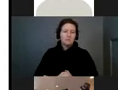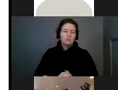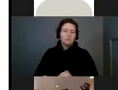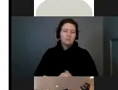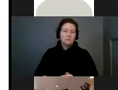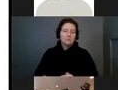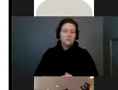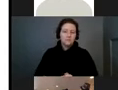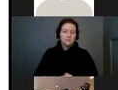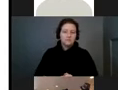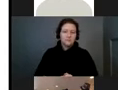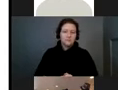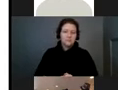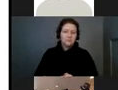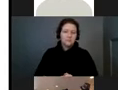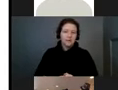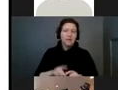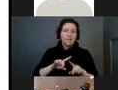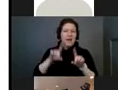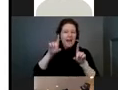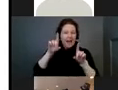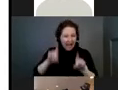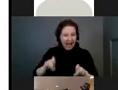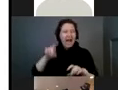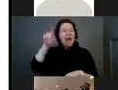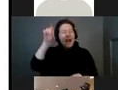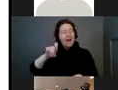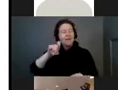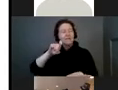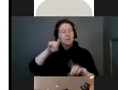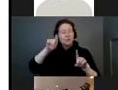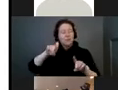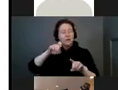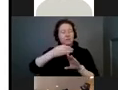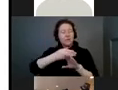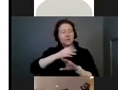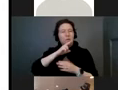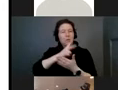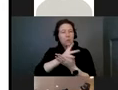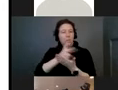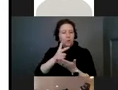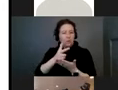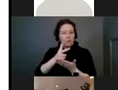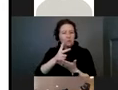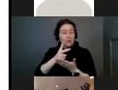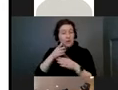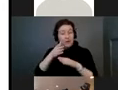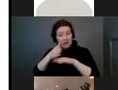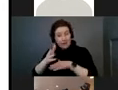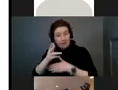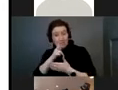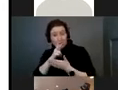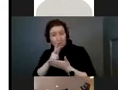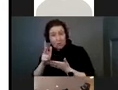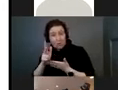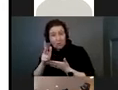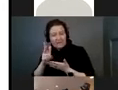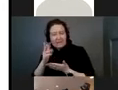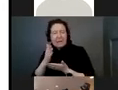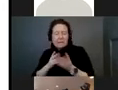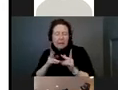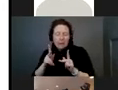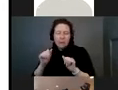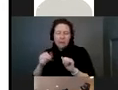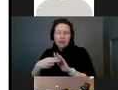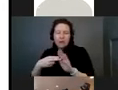So, the testing has got to be done by three weeks of age. After three weeks of age, some people are able to get a CMV diagnosis